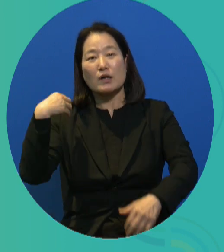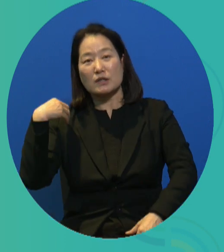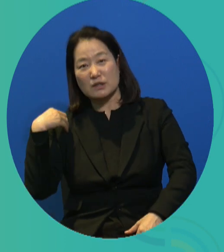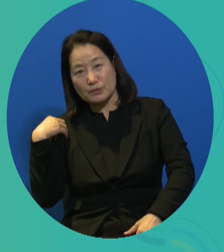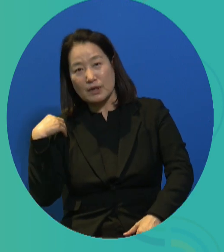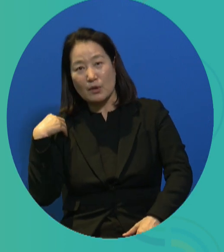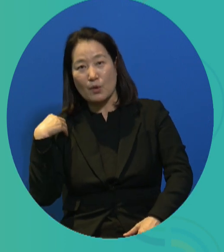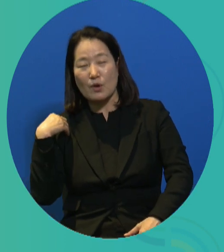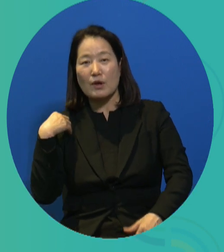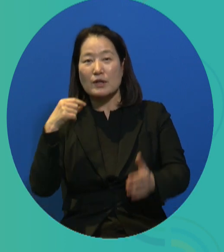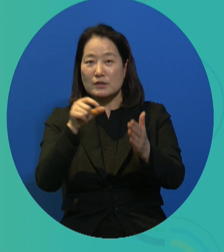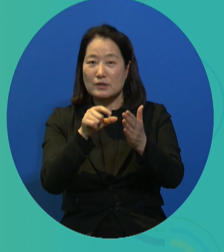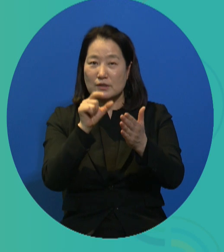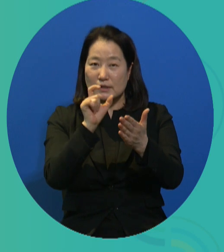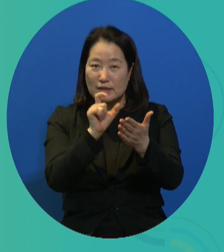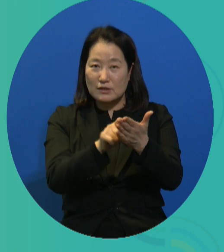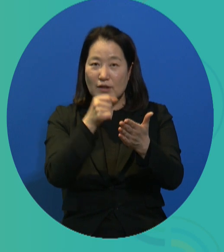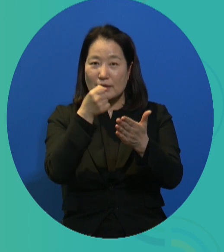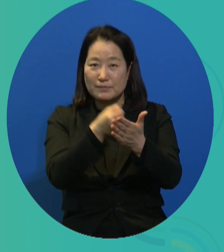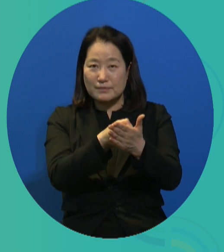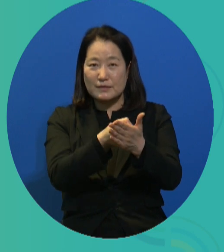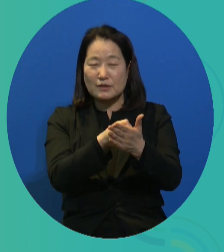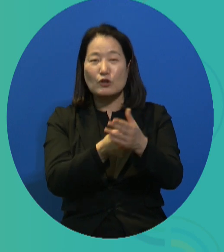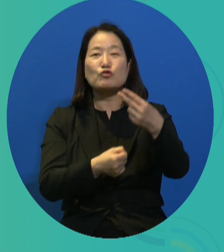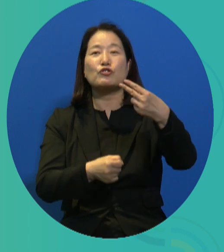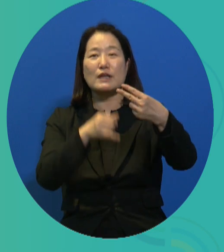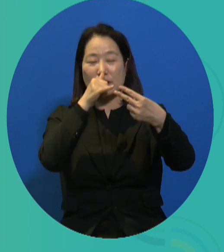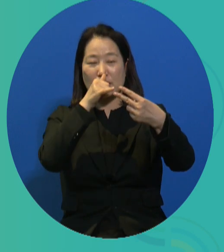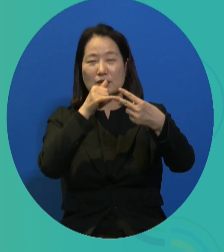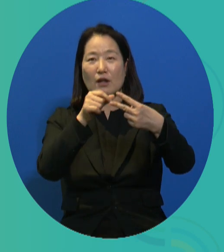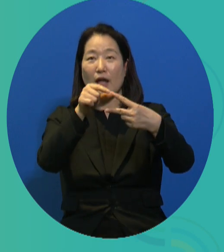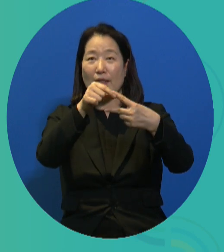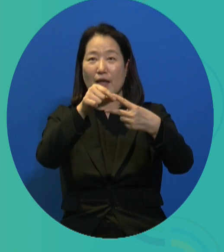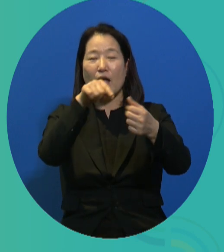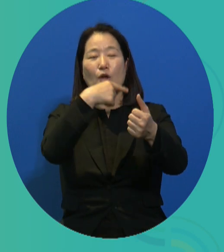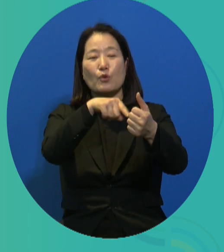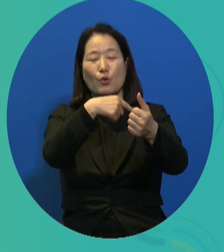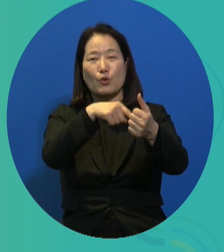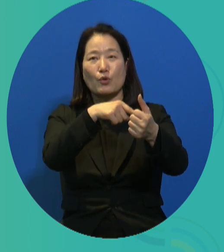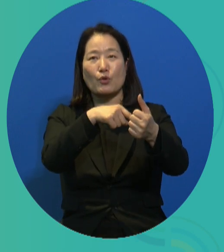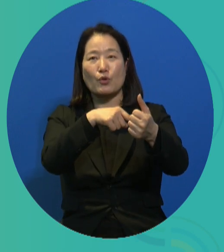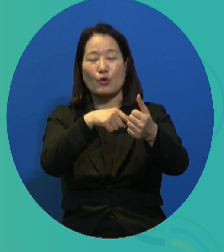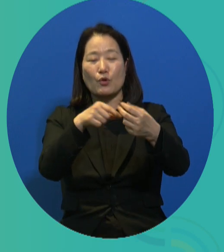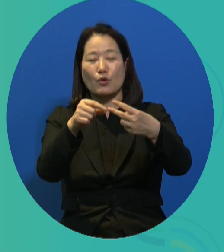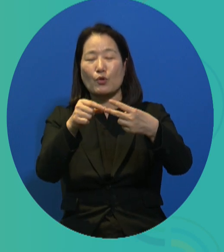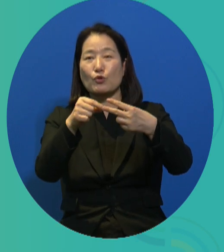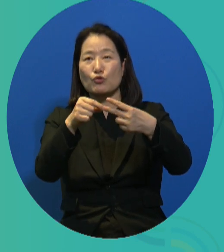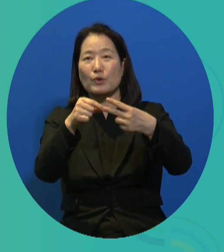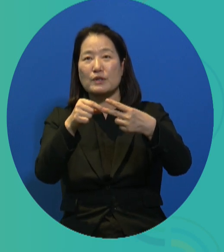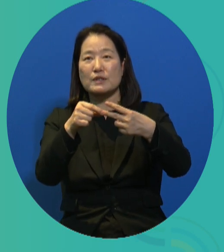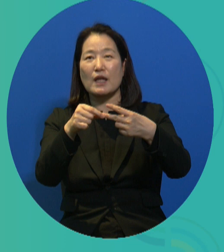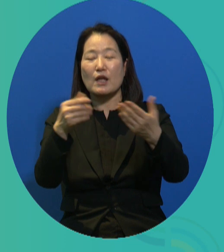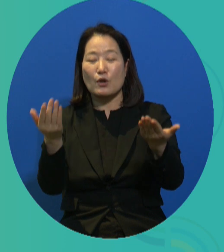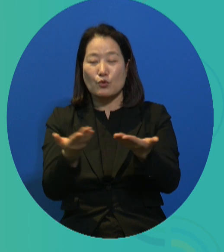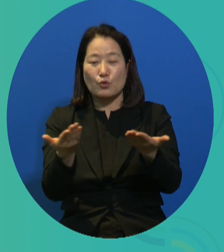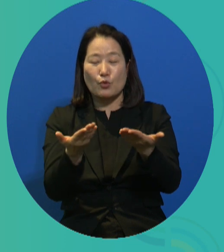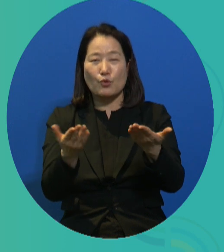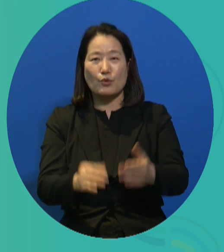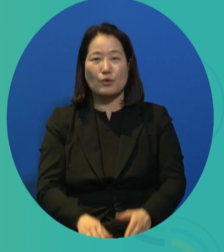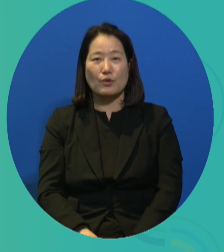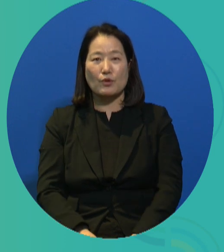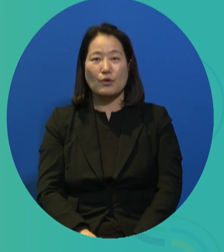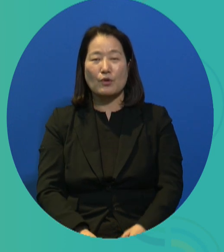There are two things that are seen simultaneously as a right and a duty. They are work and